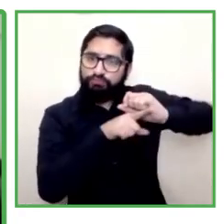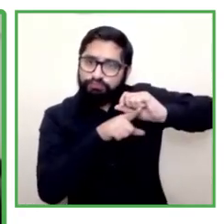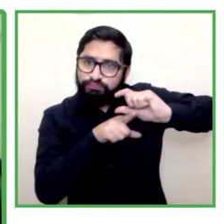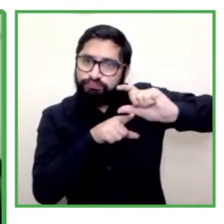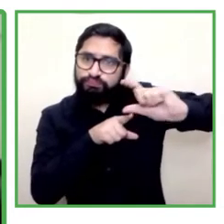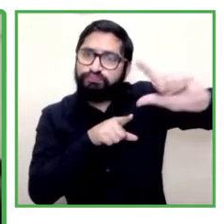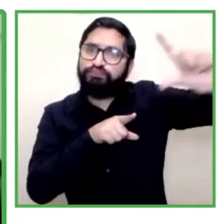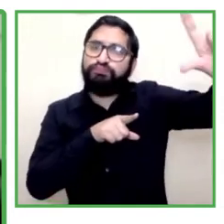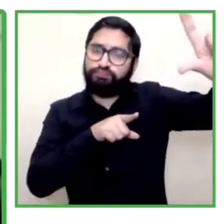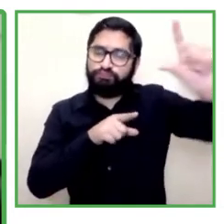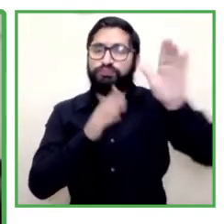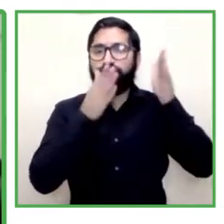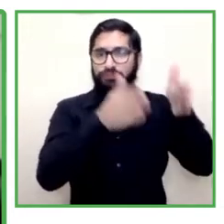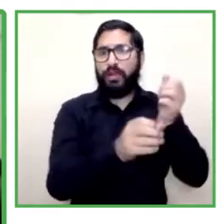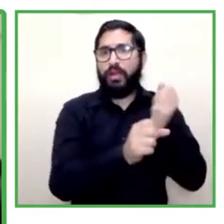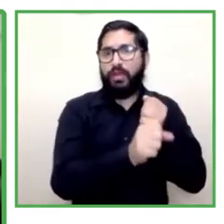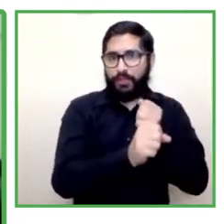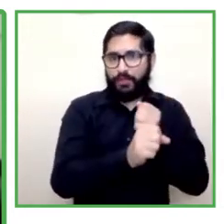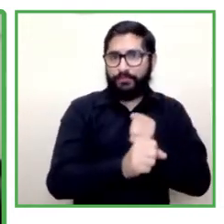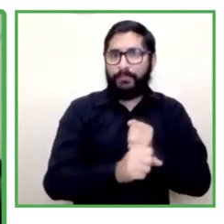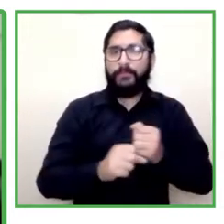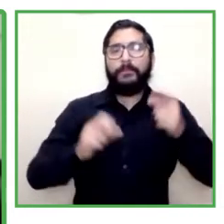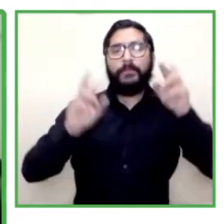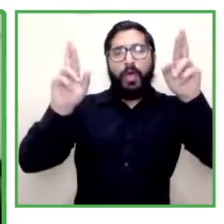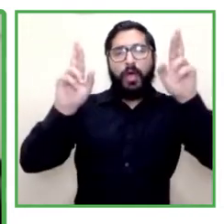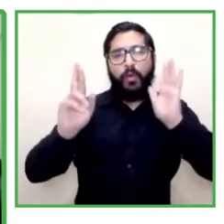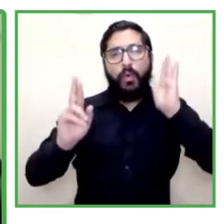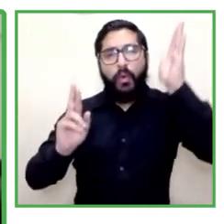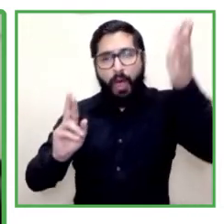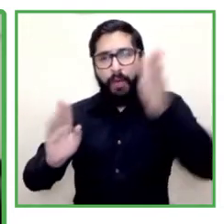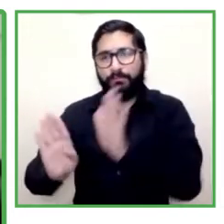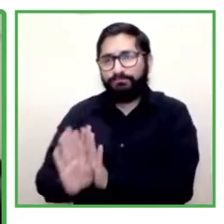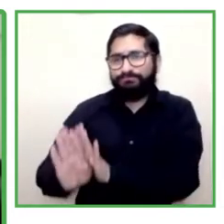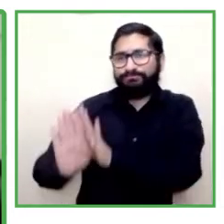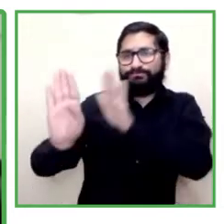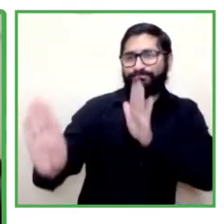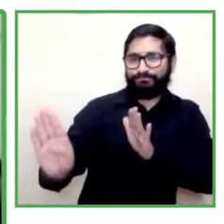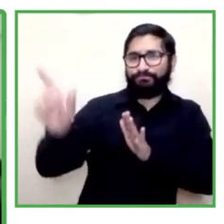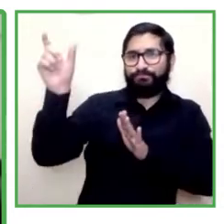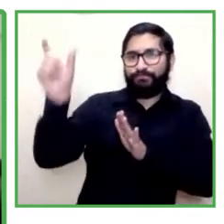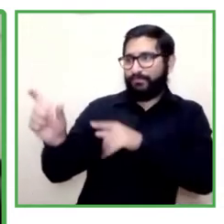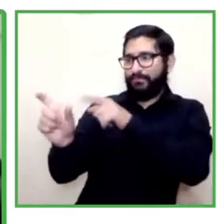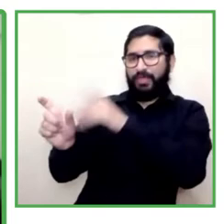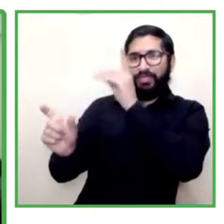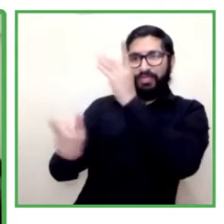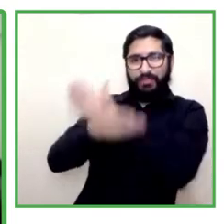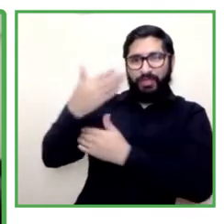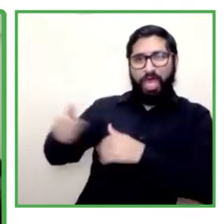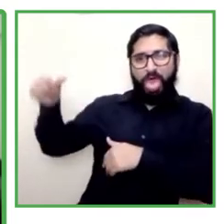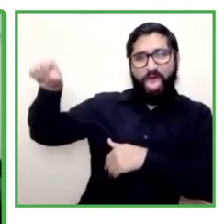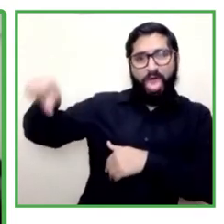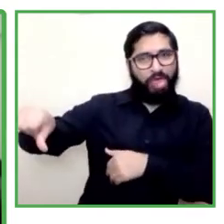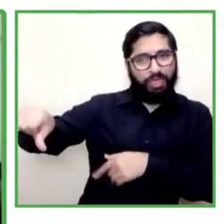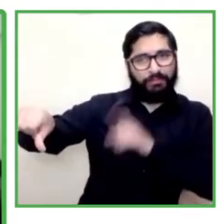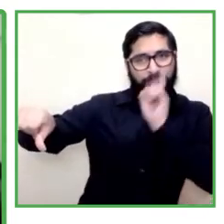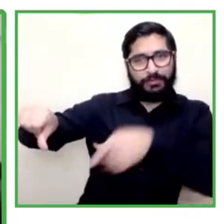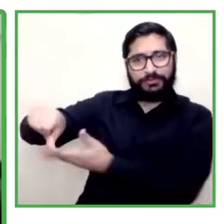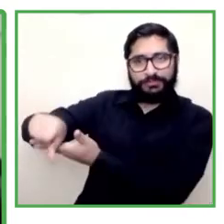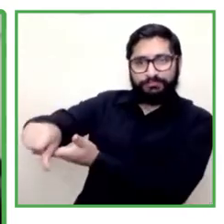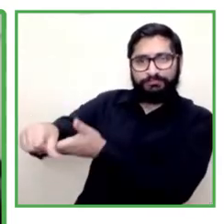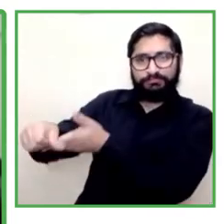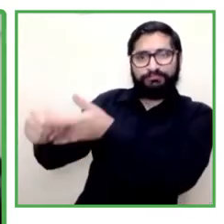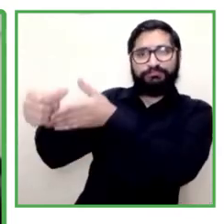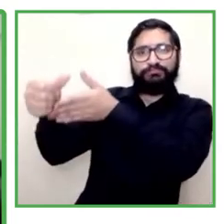prevent at all costs that they fall in the depths of poverty. So I'm very